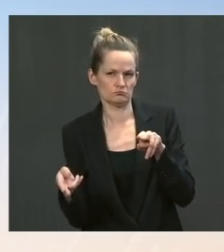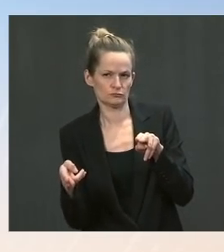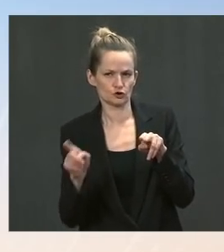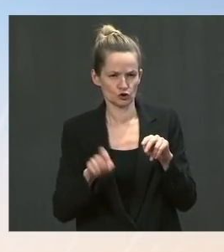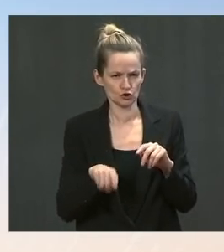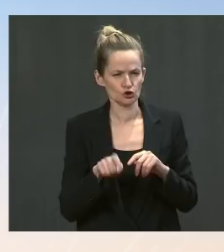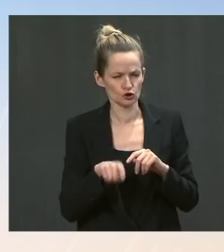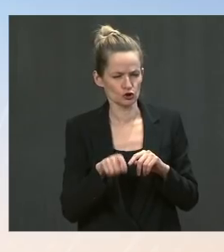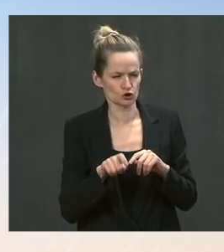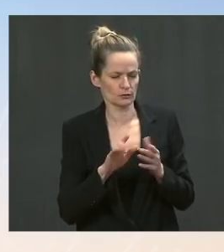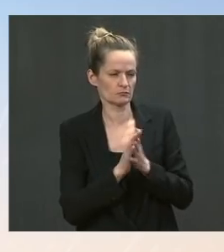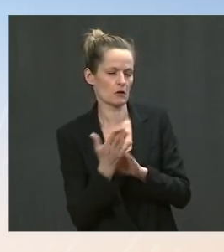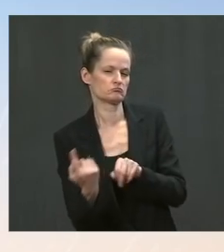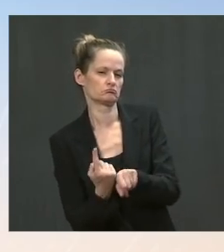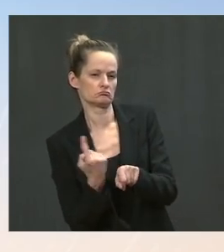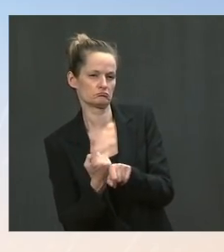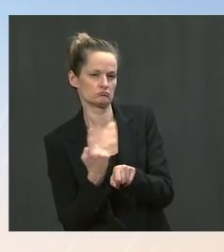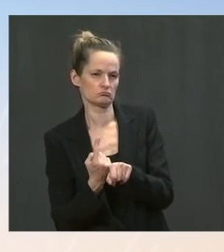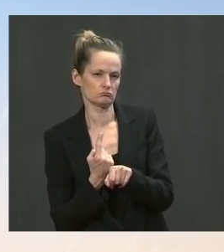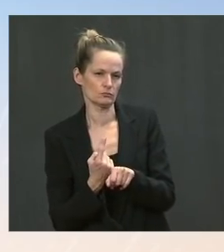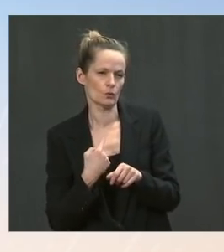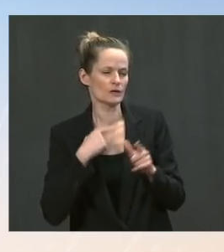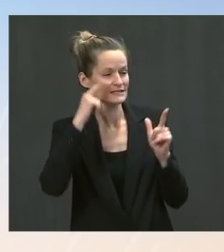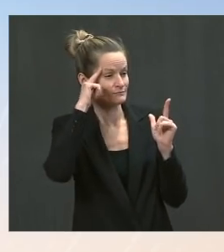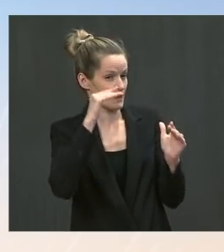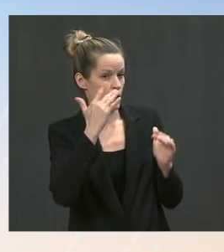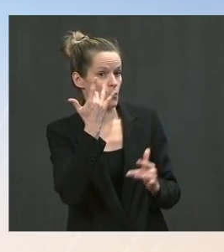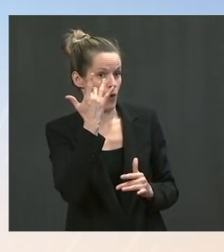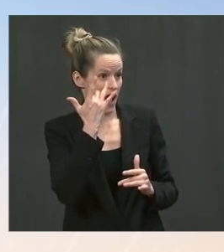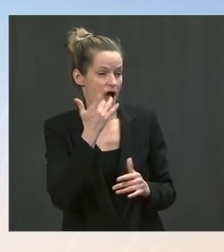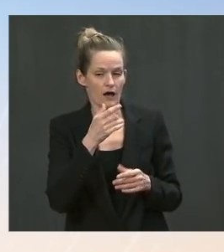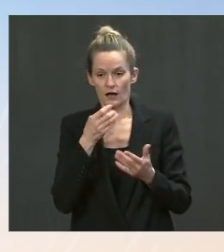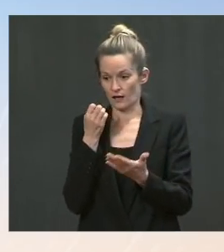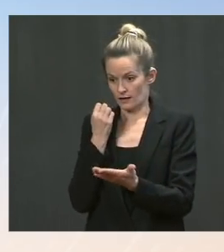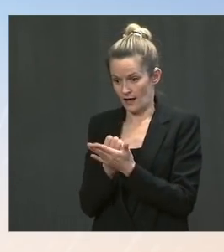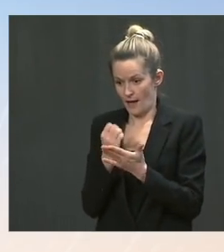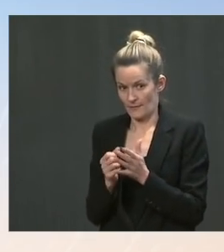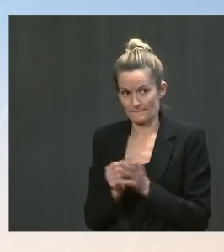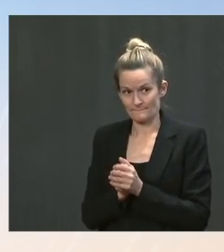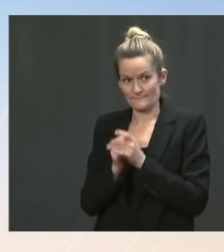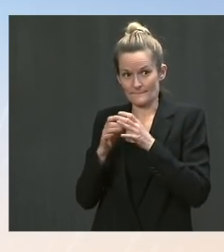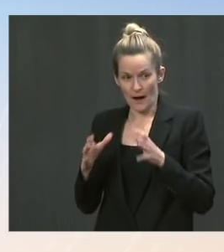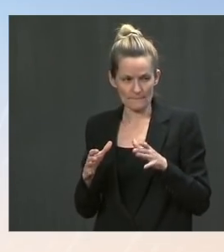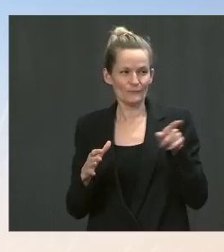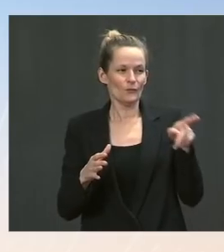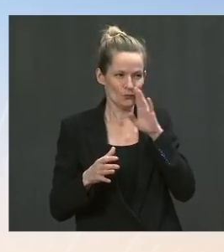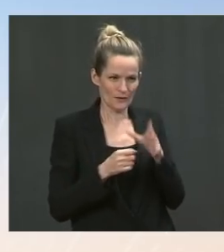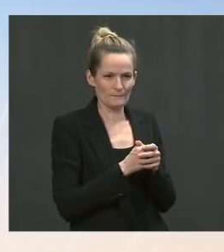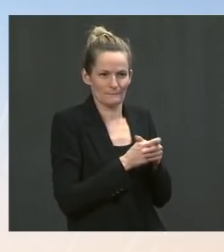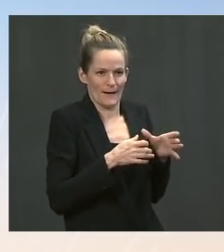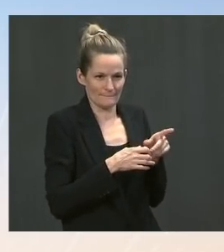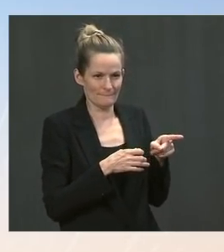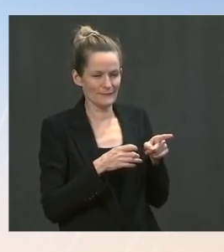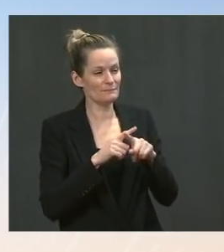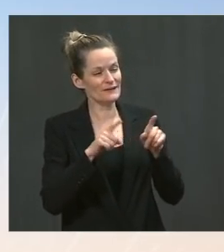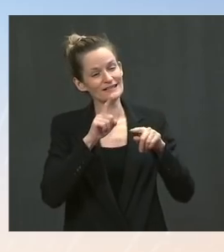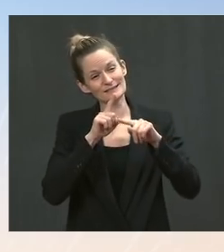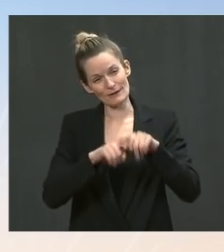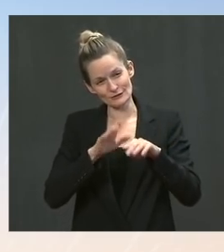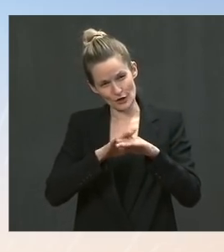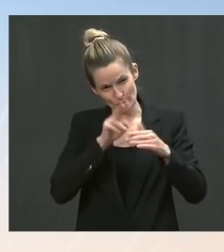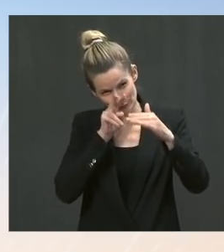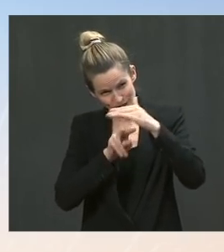could be a reality. But we rely on those projections, and we take it seriously and monitor closely. Jen, just to follow up on the federal unemployment